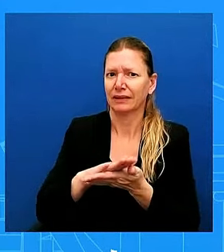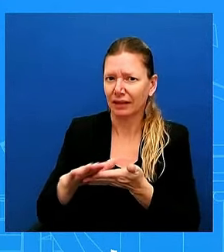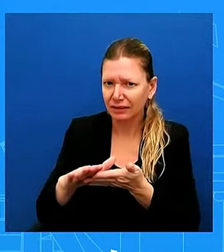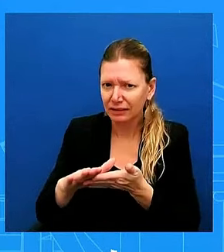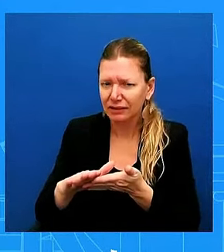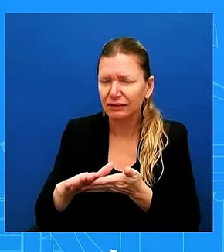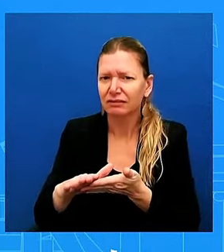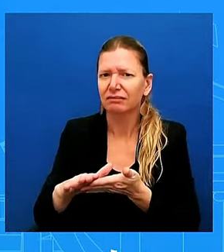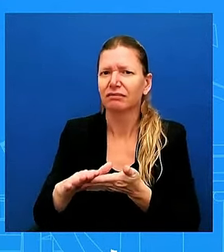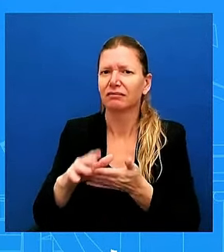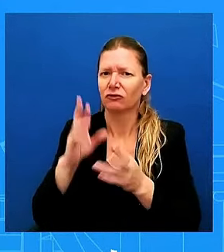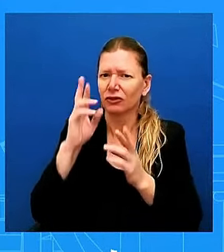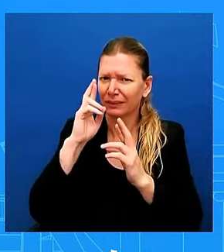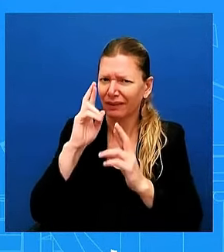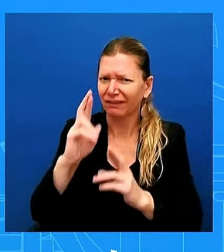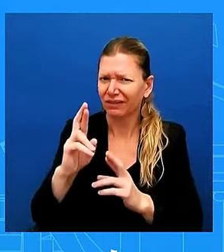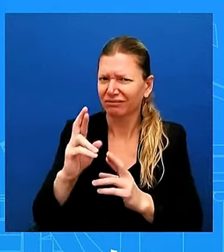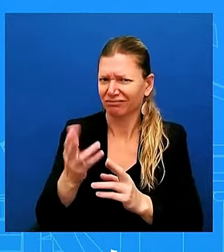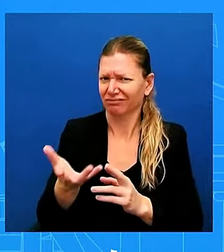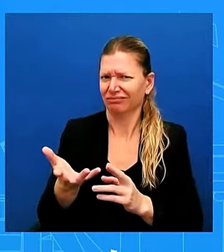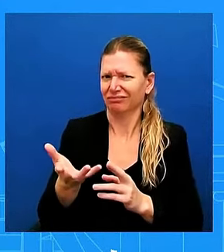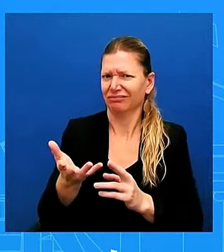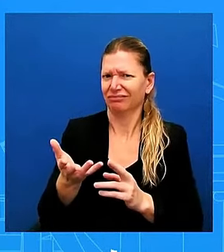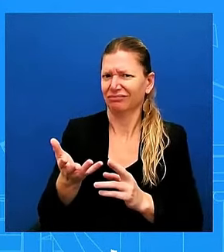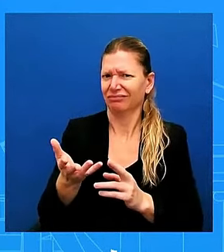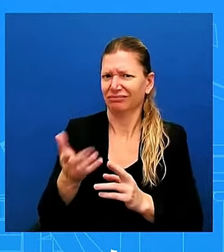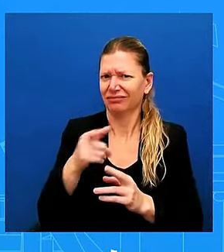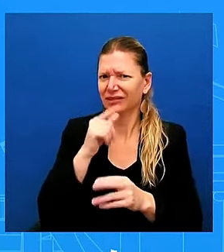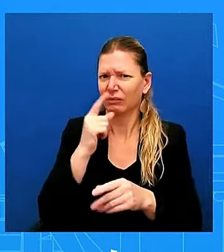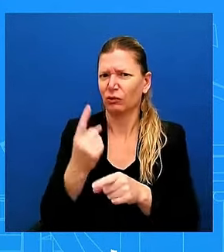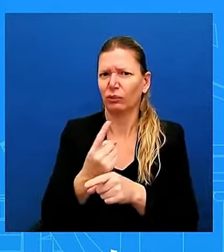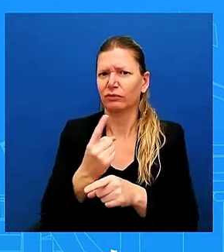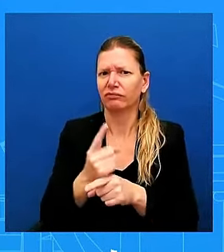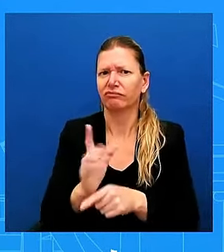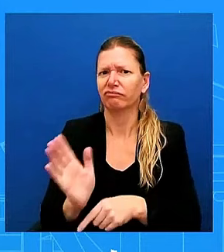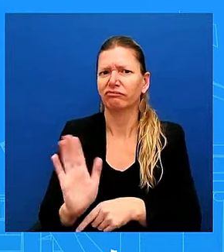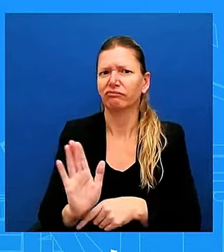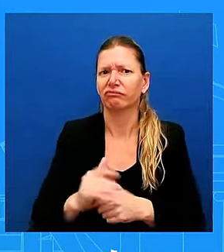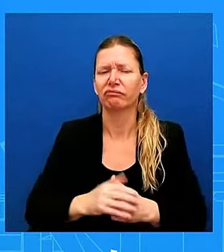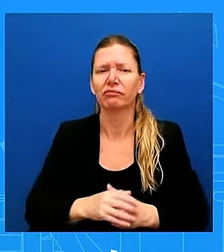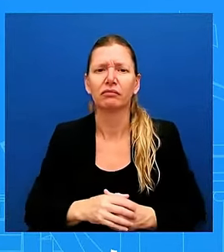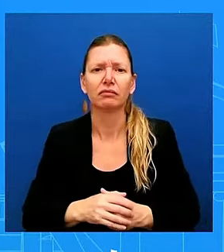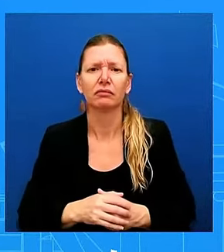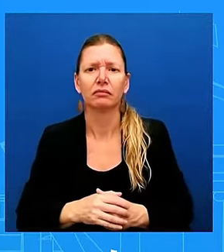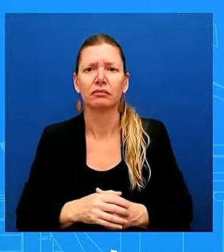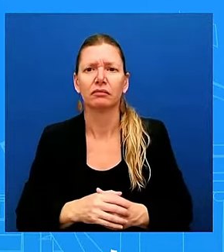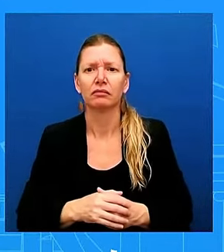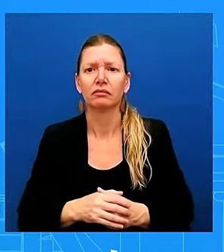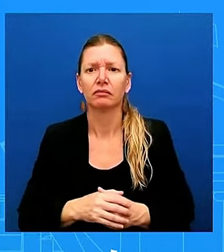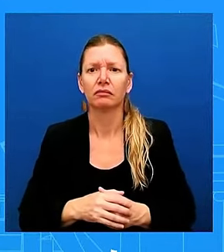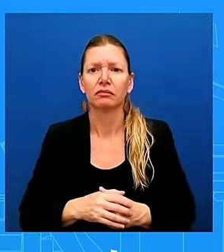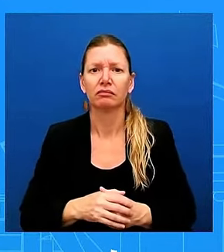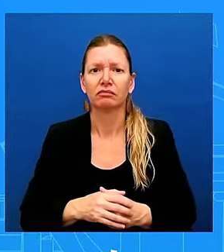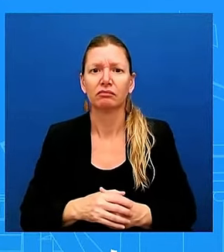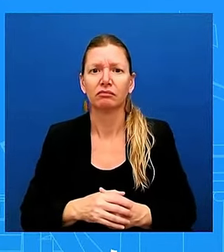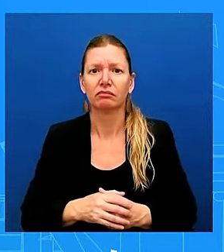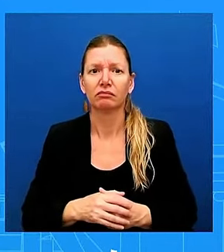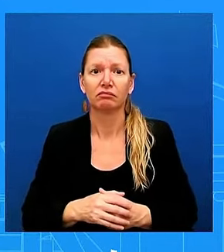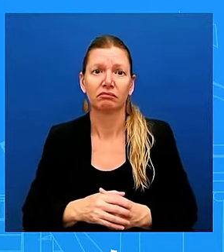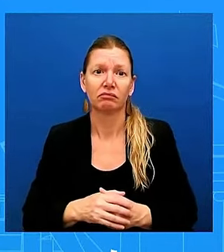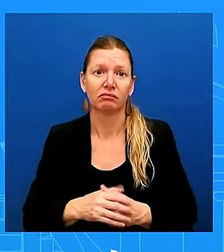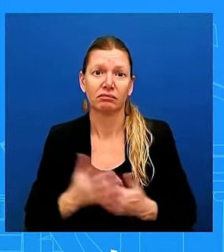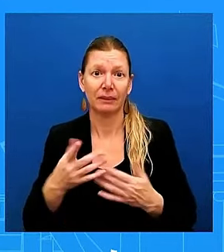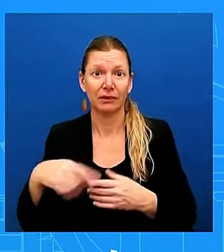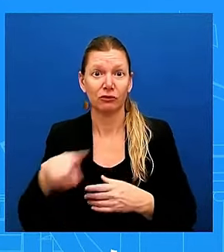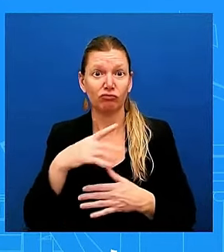questions. Hmm. Inappropriately. Okay. Go ahead, Josh. I don't know. Maybe you guys are done with me. Maybe I can walk out. You